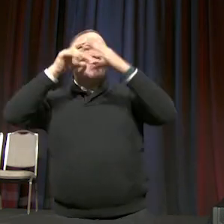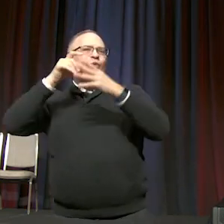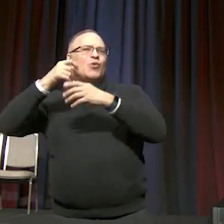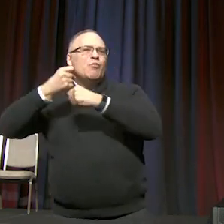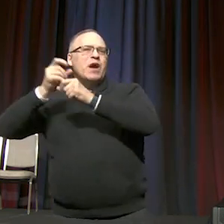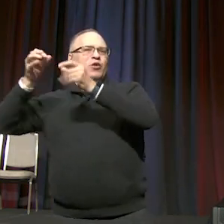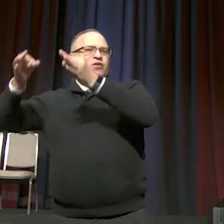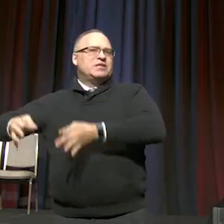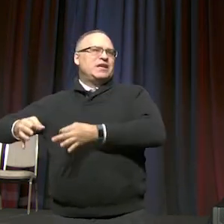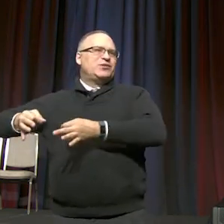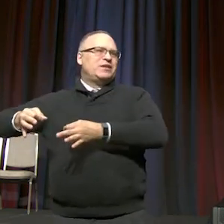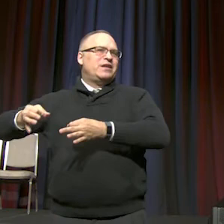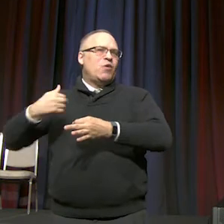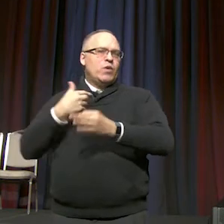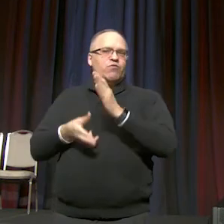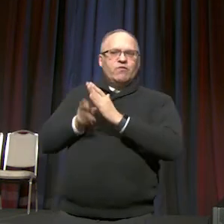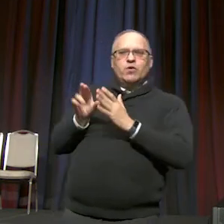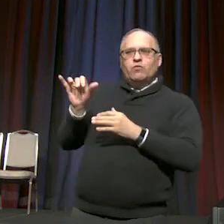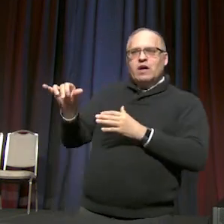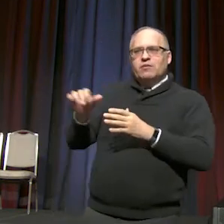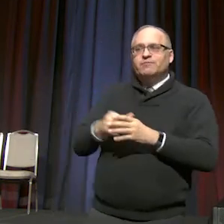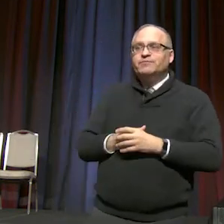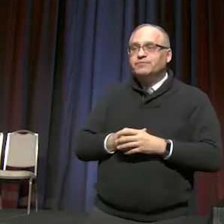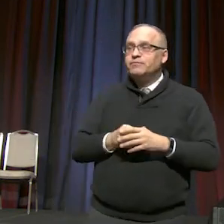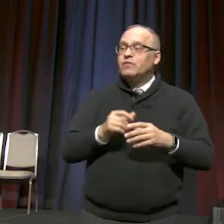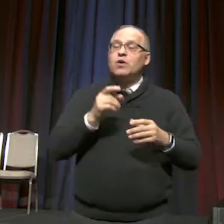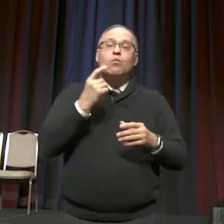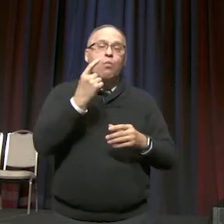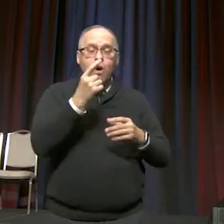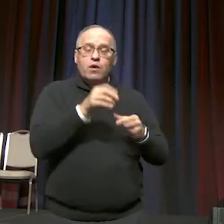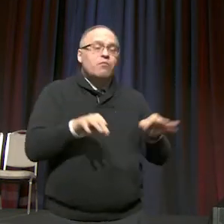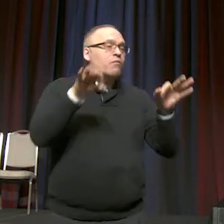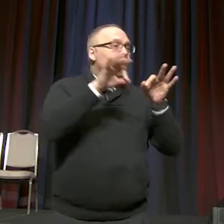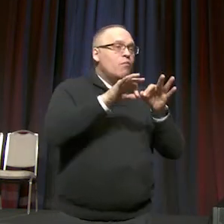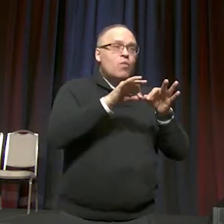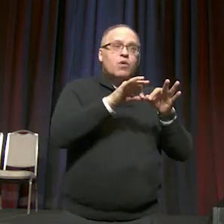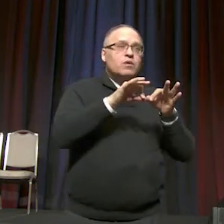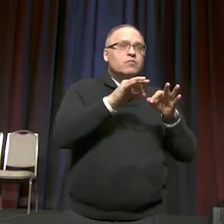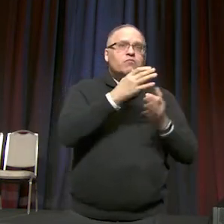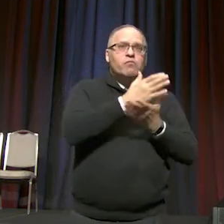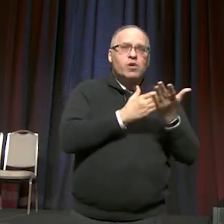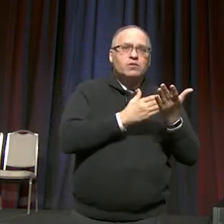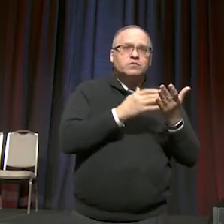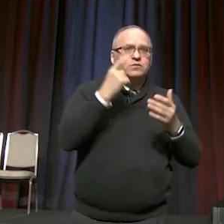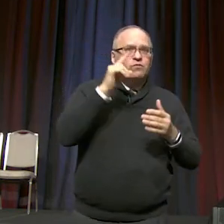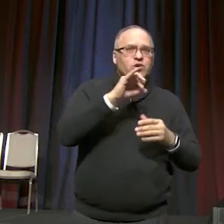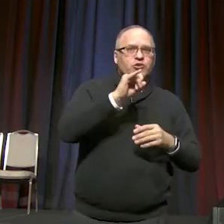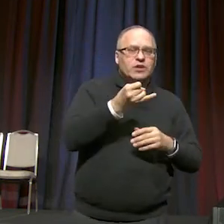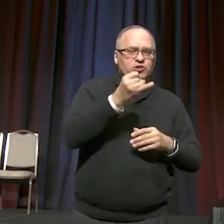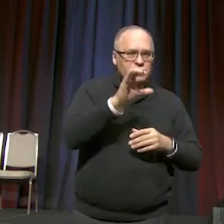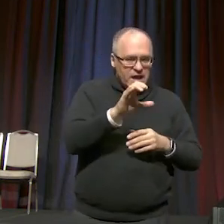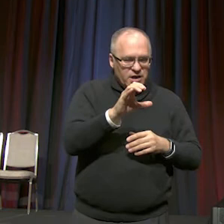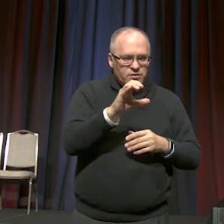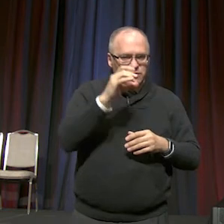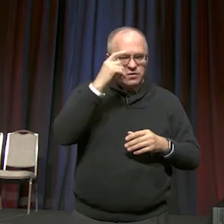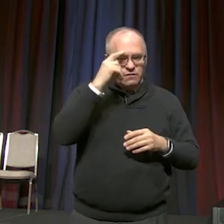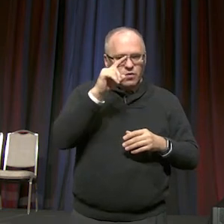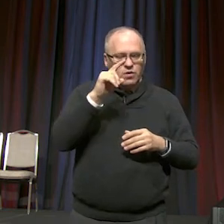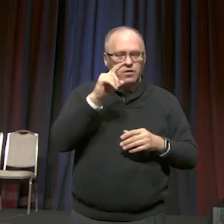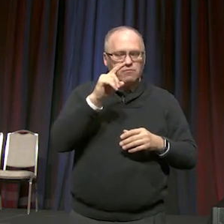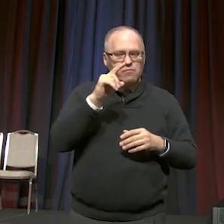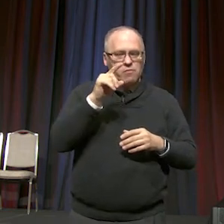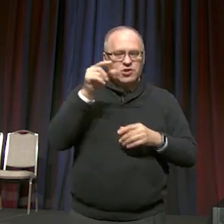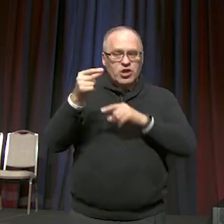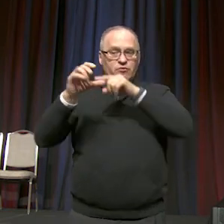The more pertinent part of the jurisdiction of the Judicial Council for general conference is